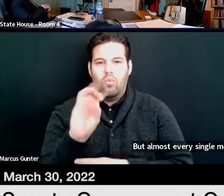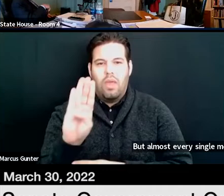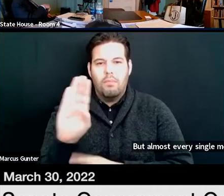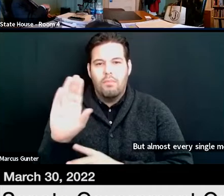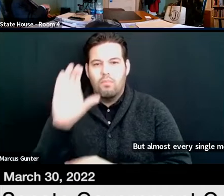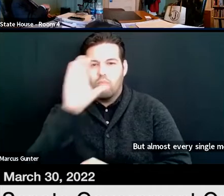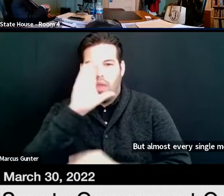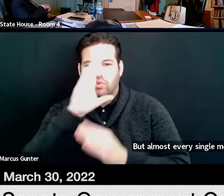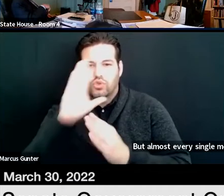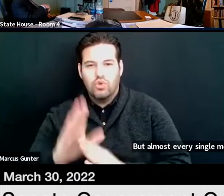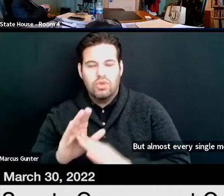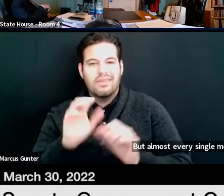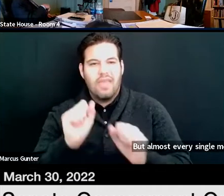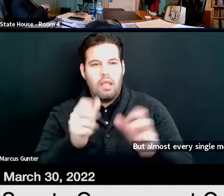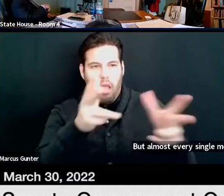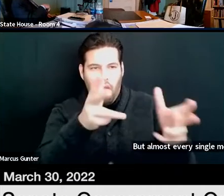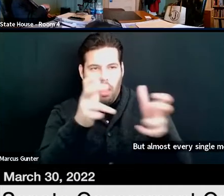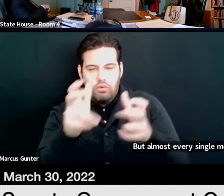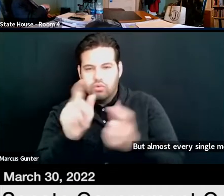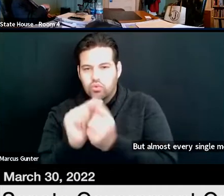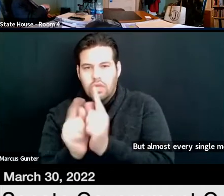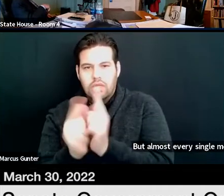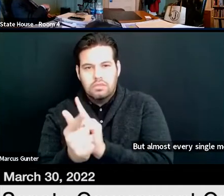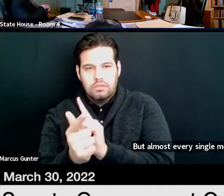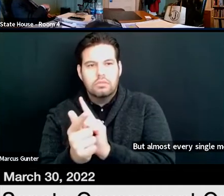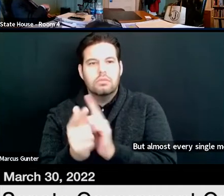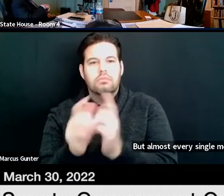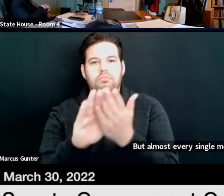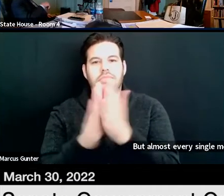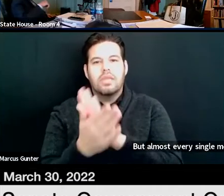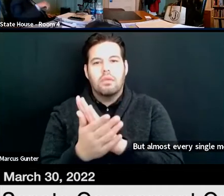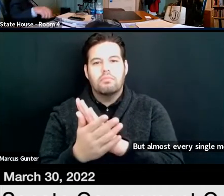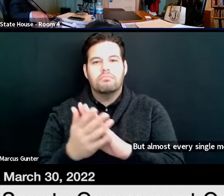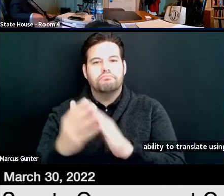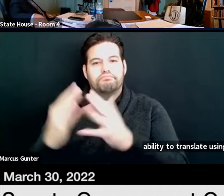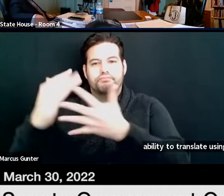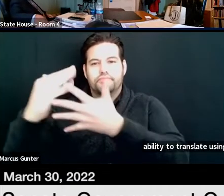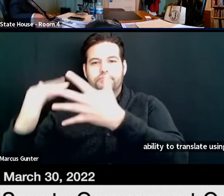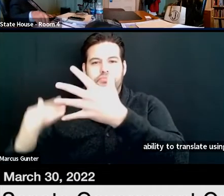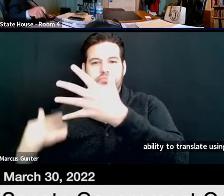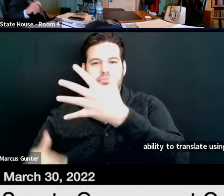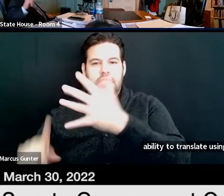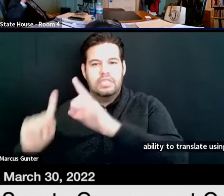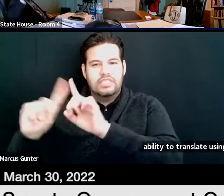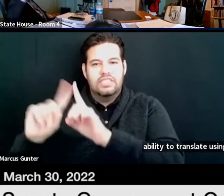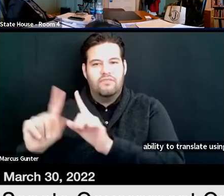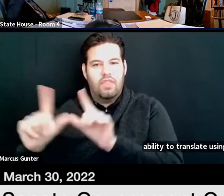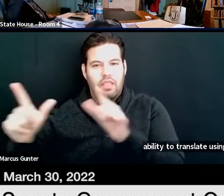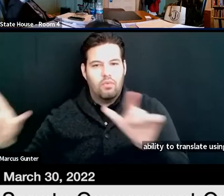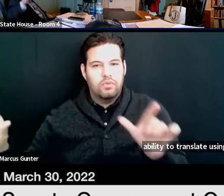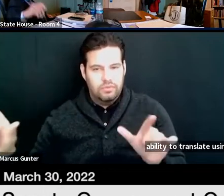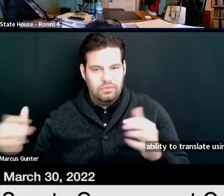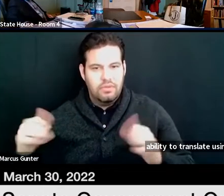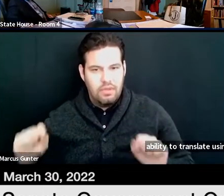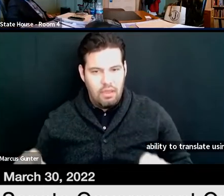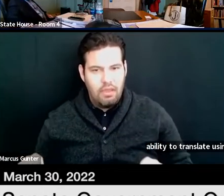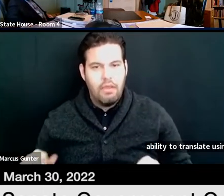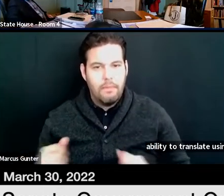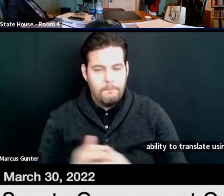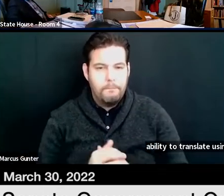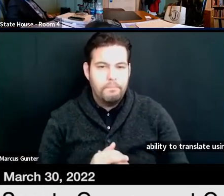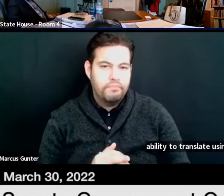translate using artificial intelligence into a litany of languages. So, I mean,